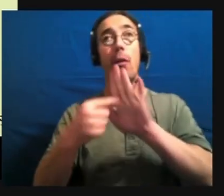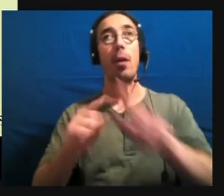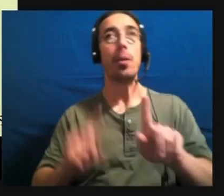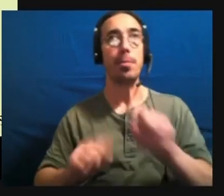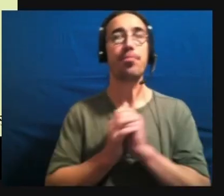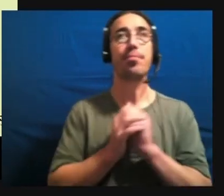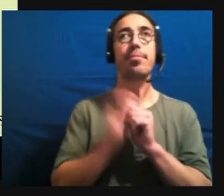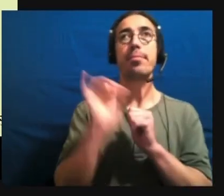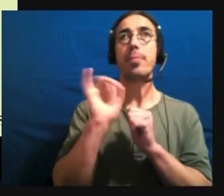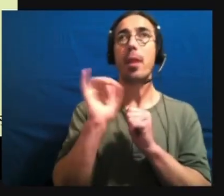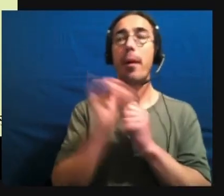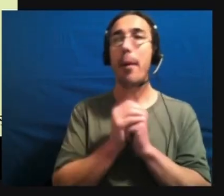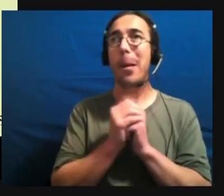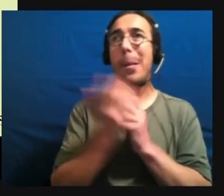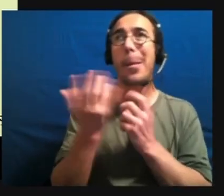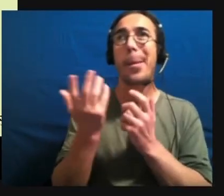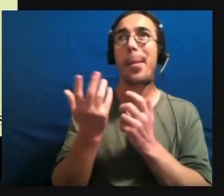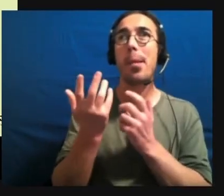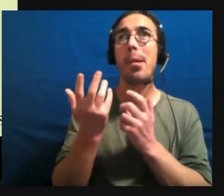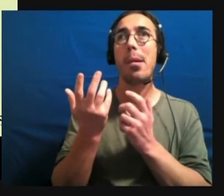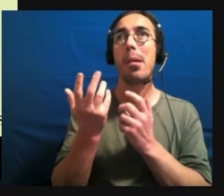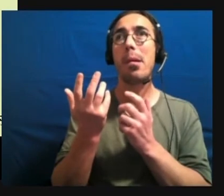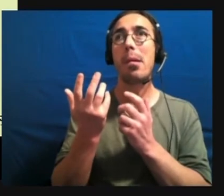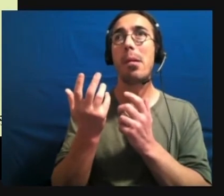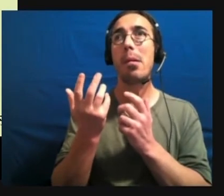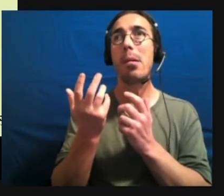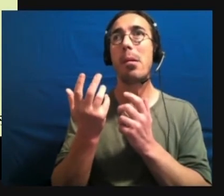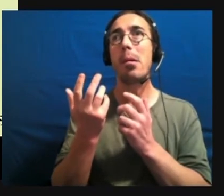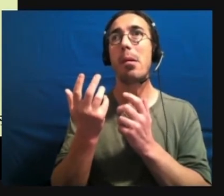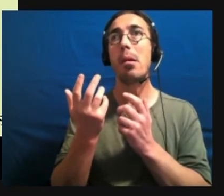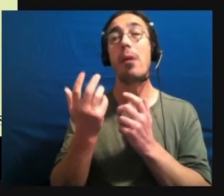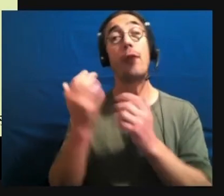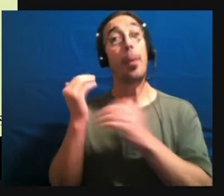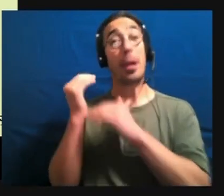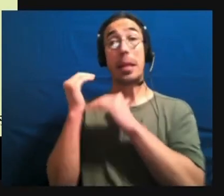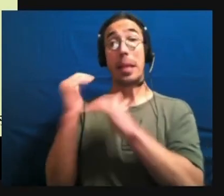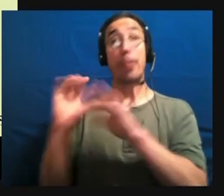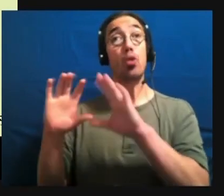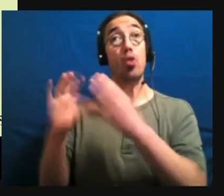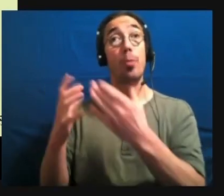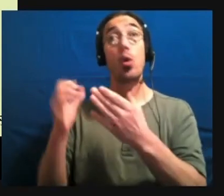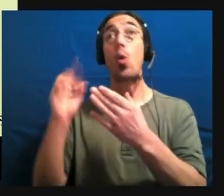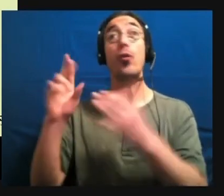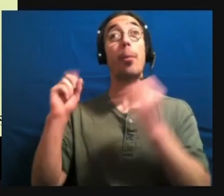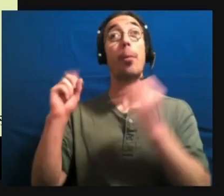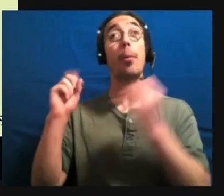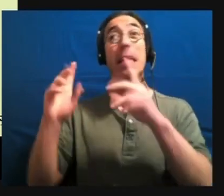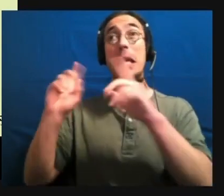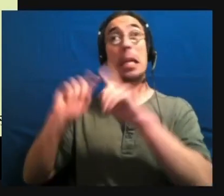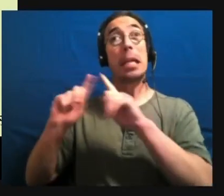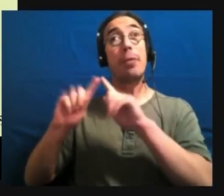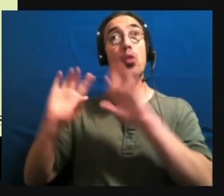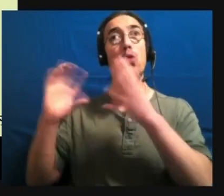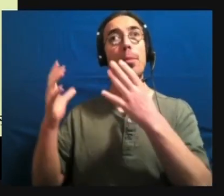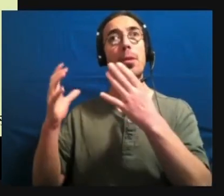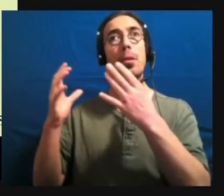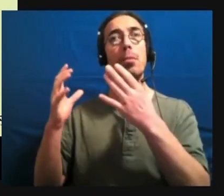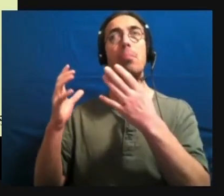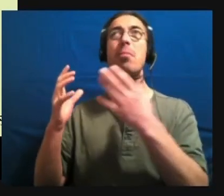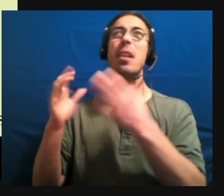you know, being, uh, from a marginalized group or multiple marginalized groups such as, um,